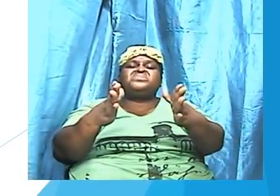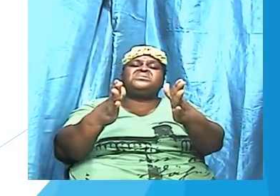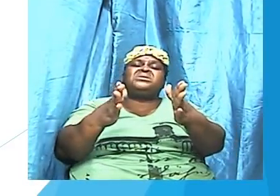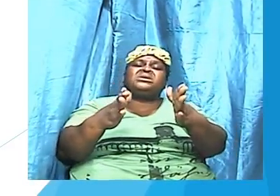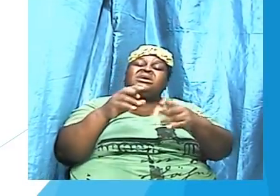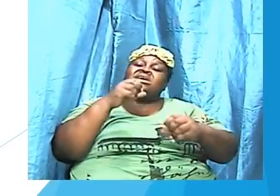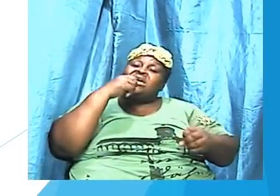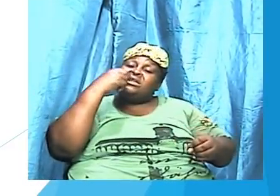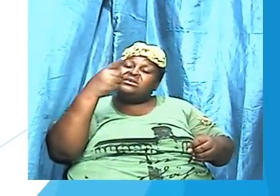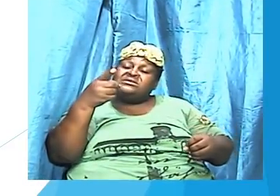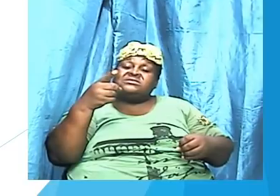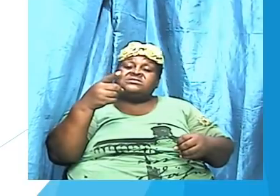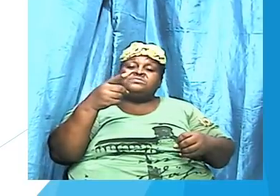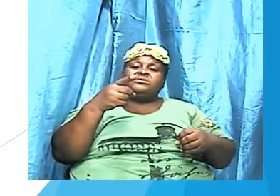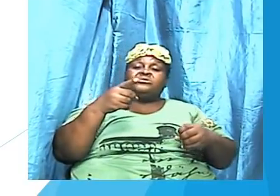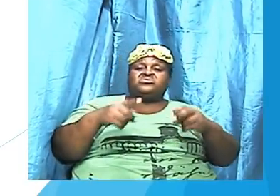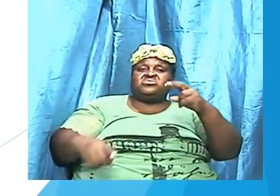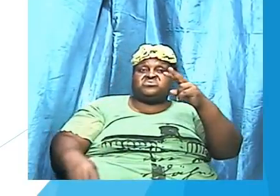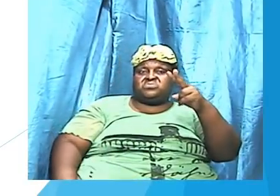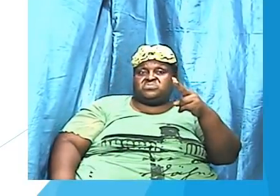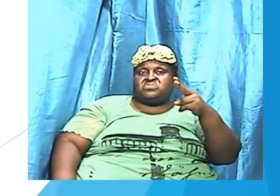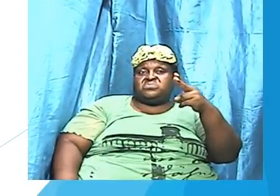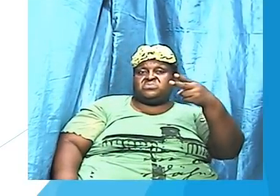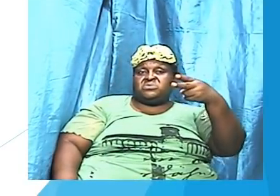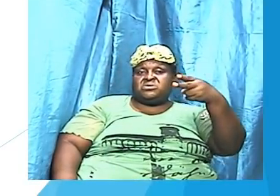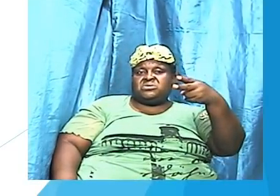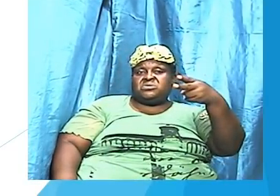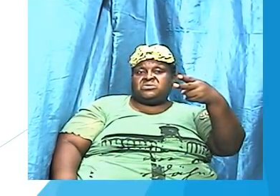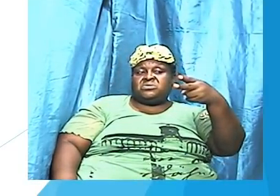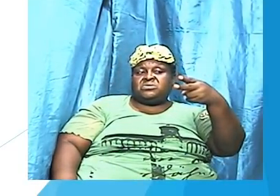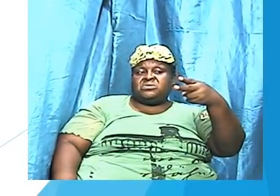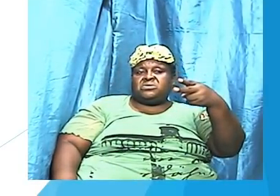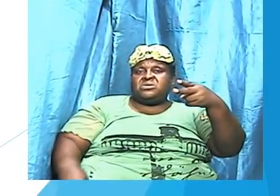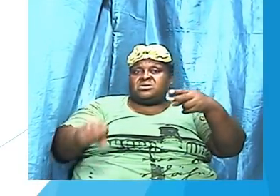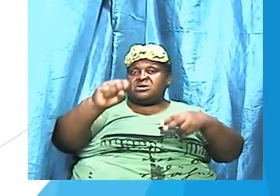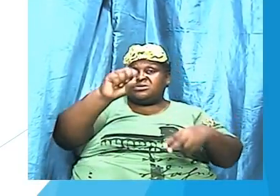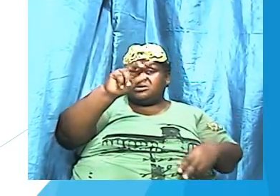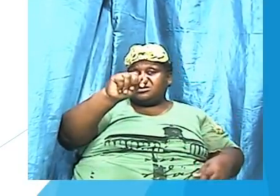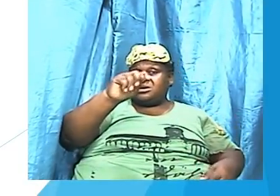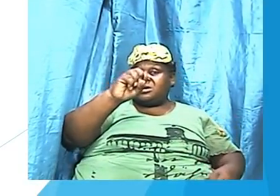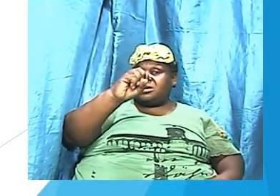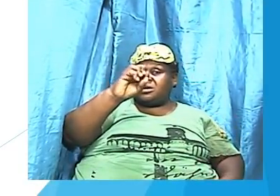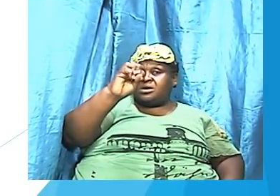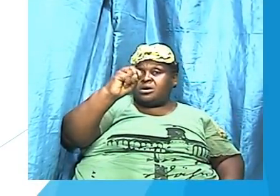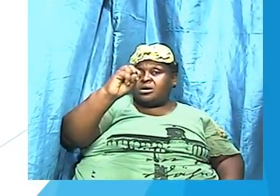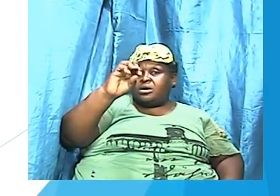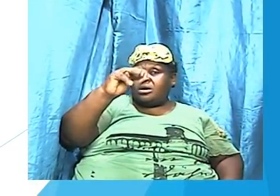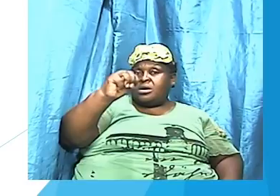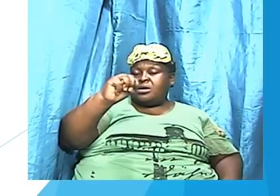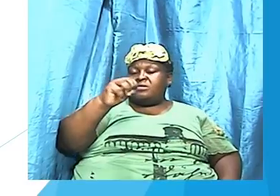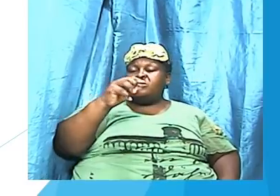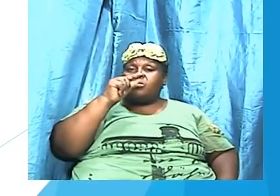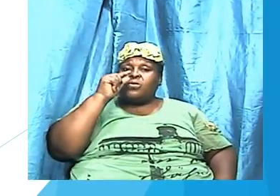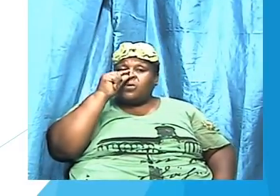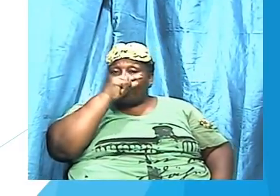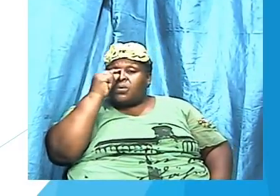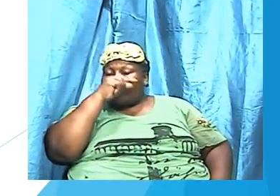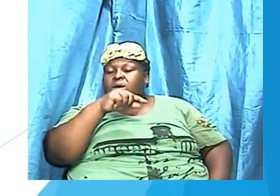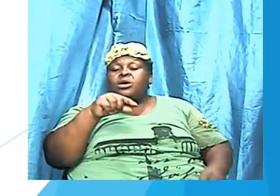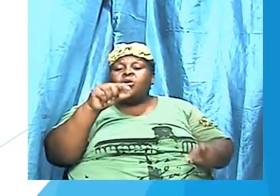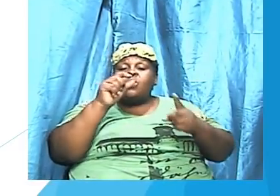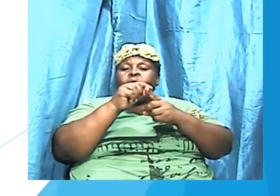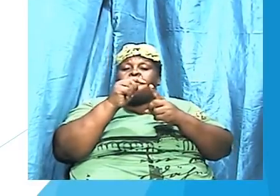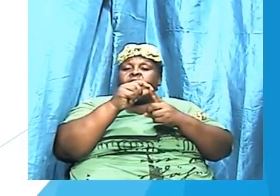speaks to two die but stomos is the Greek word for mouth